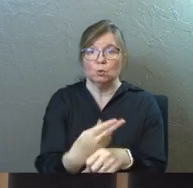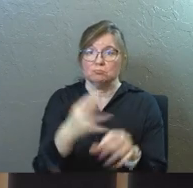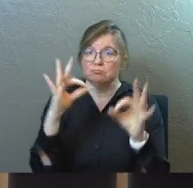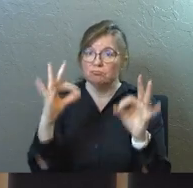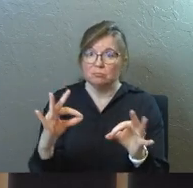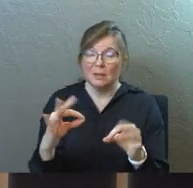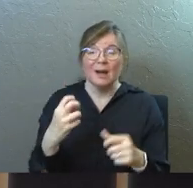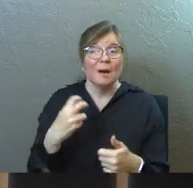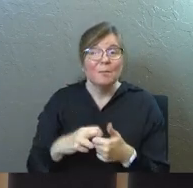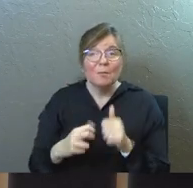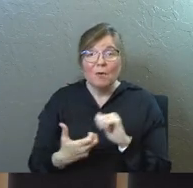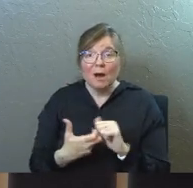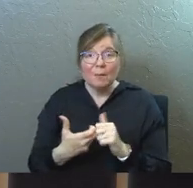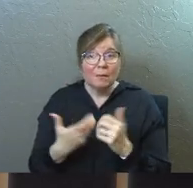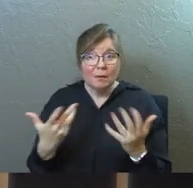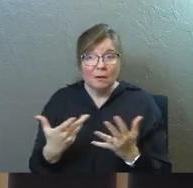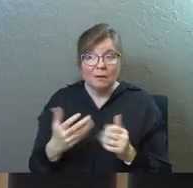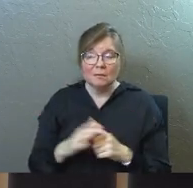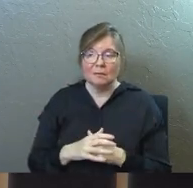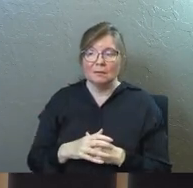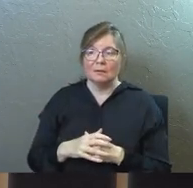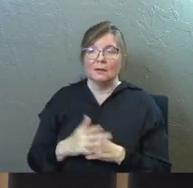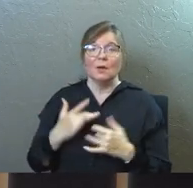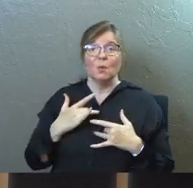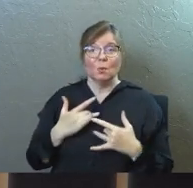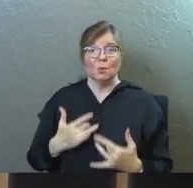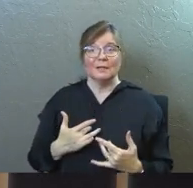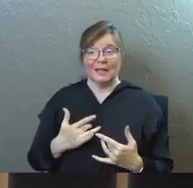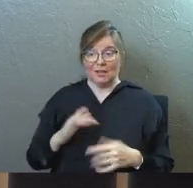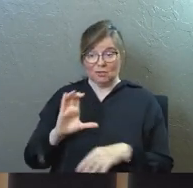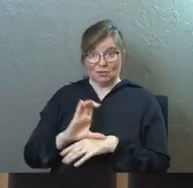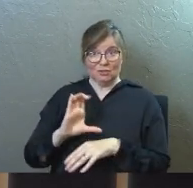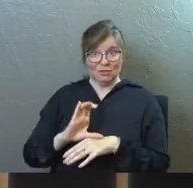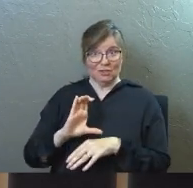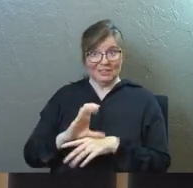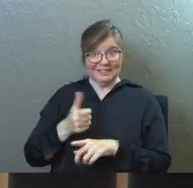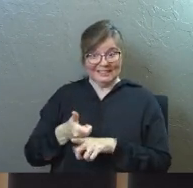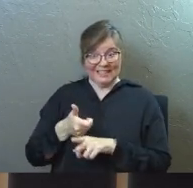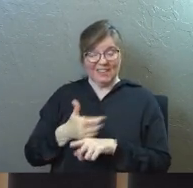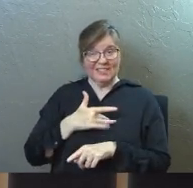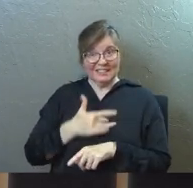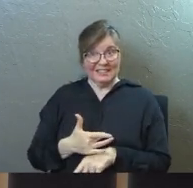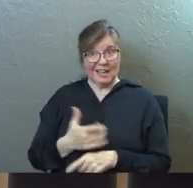The problem is in the church of God, that's what we all often do.